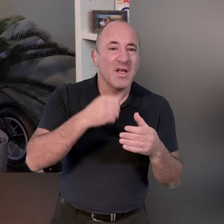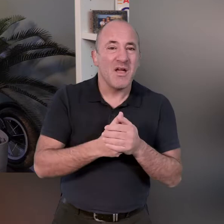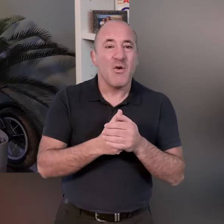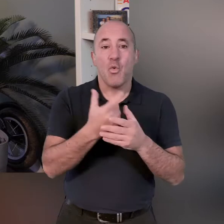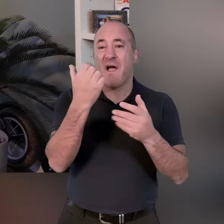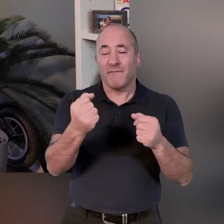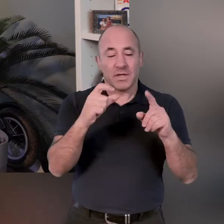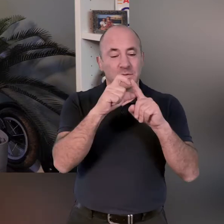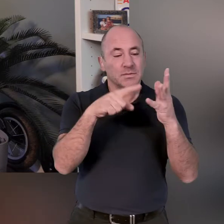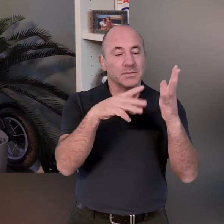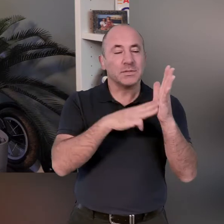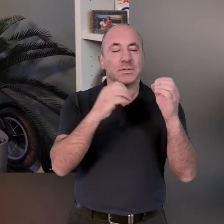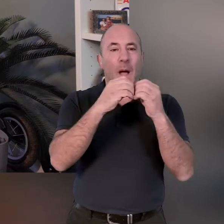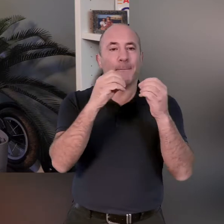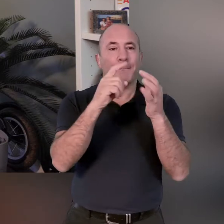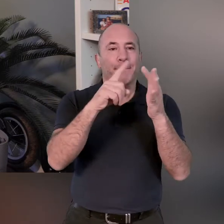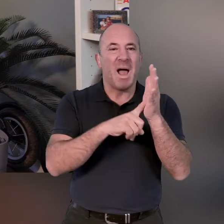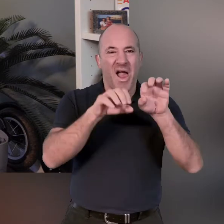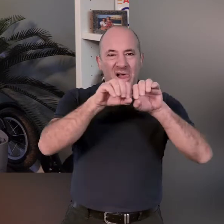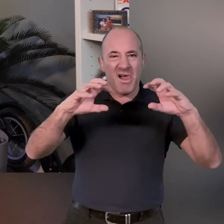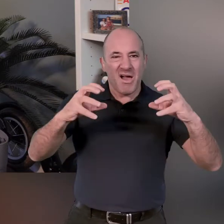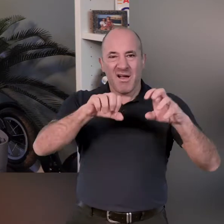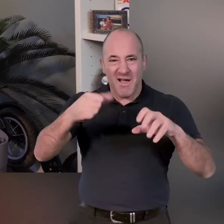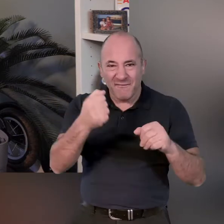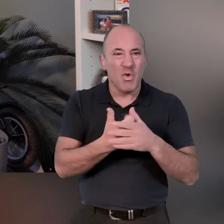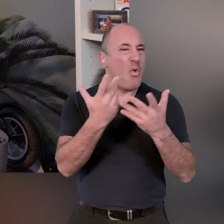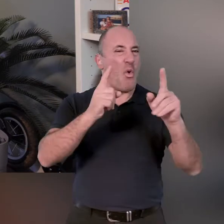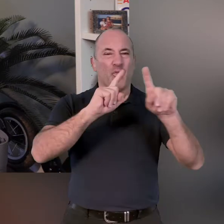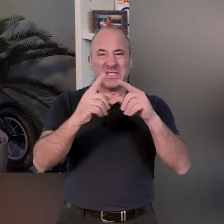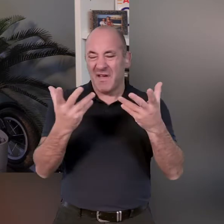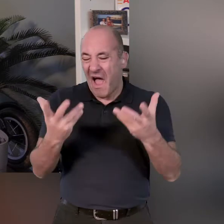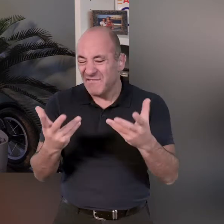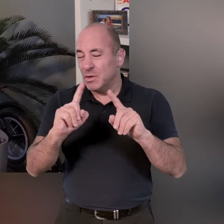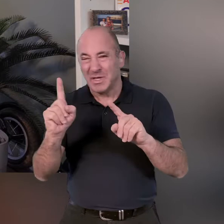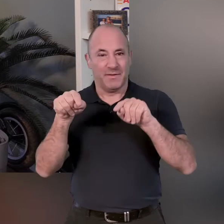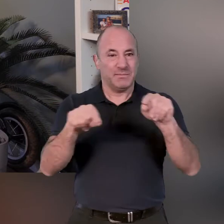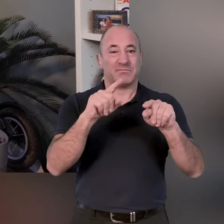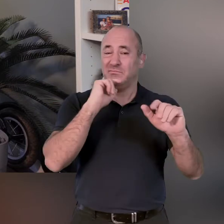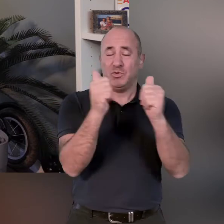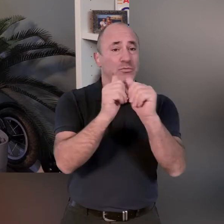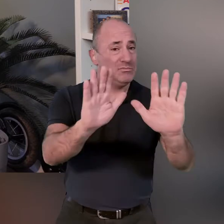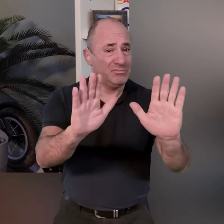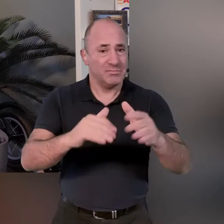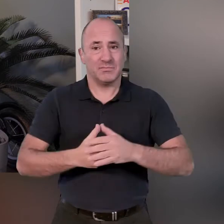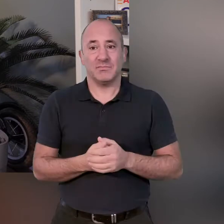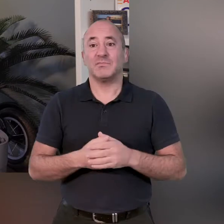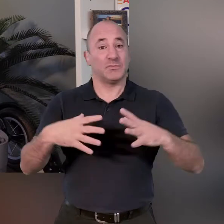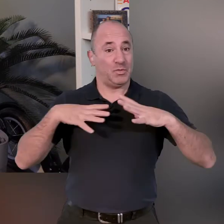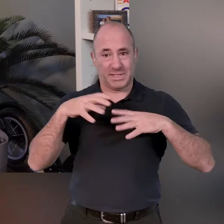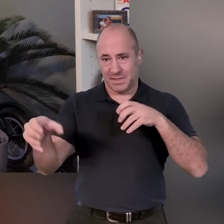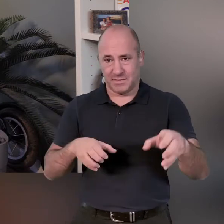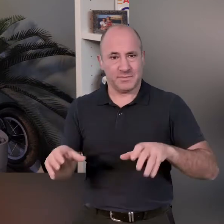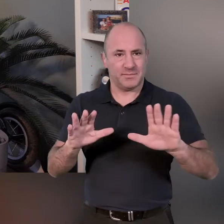drinks bottle filled with water or if you have got access to a dumbbell what if you've got as long as it's slightly heavy that's what matters